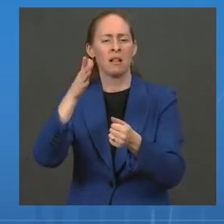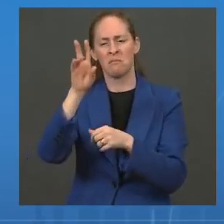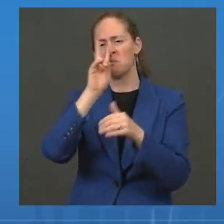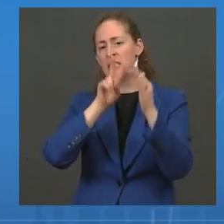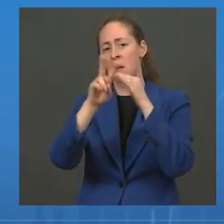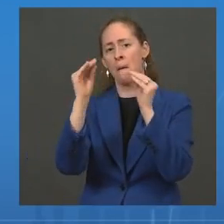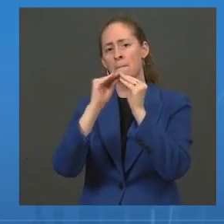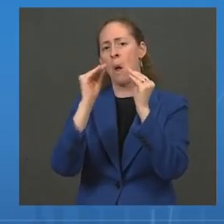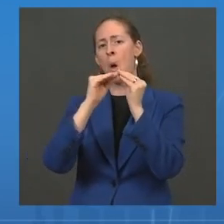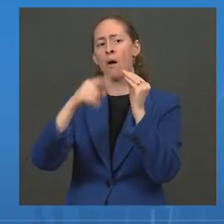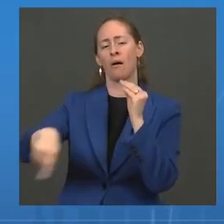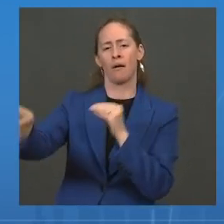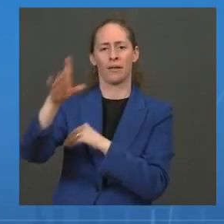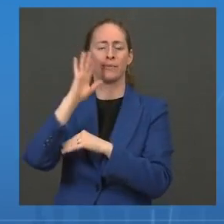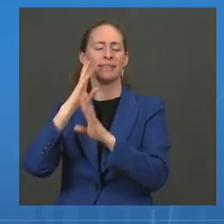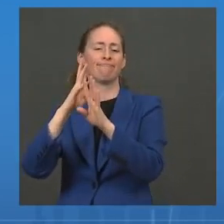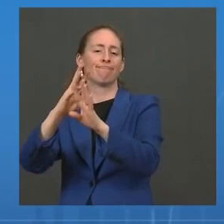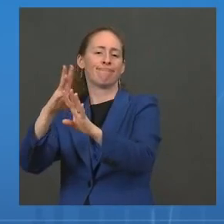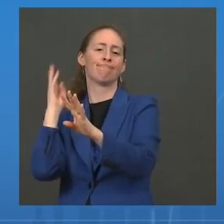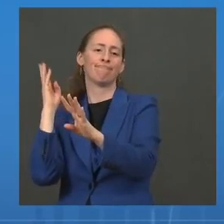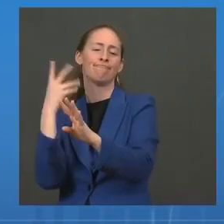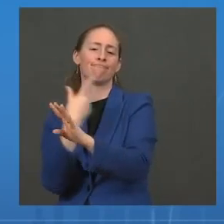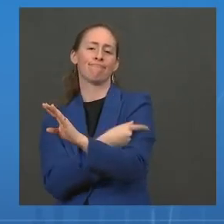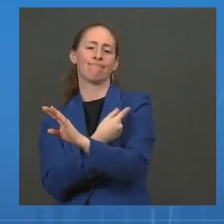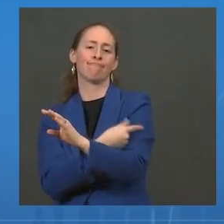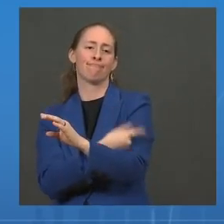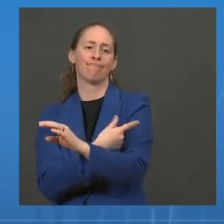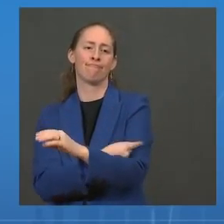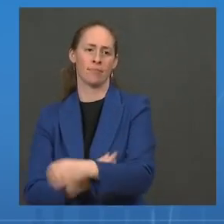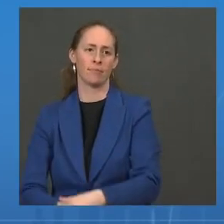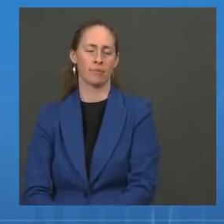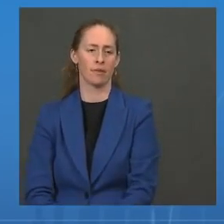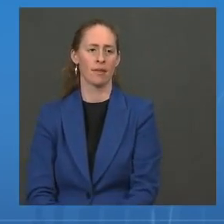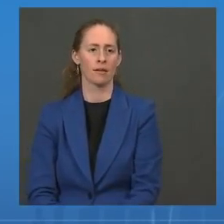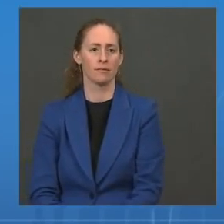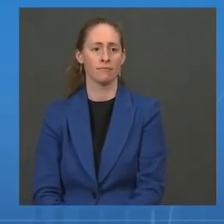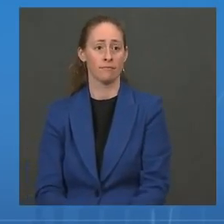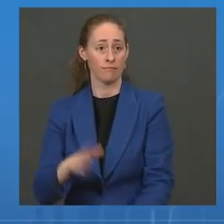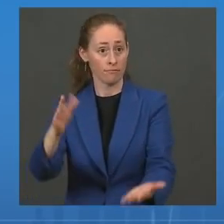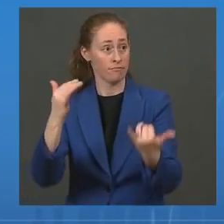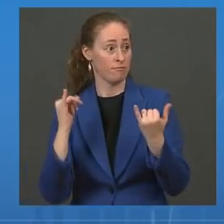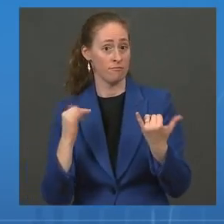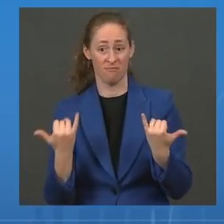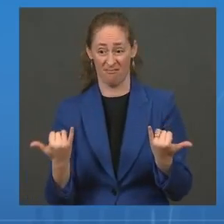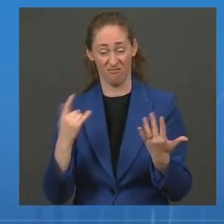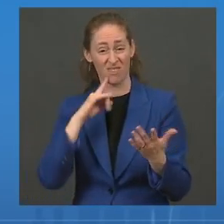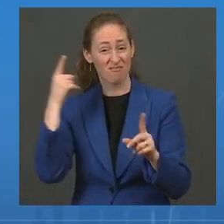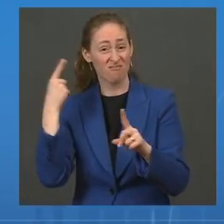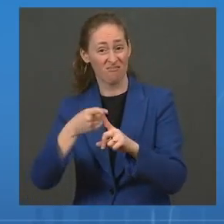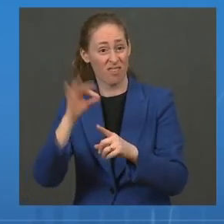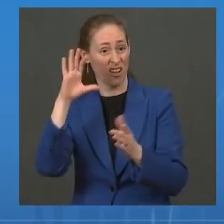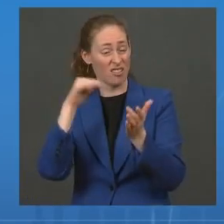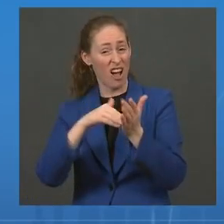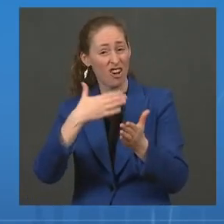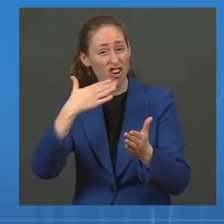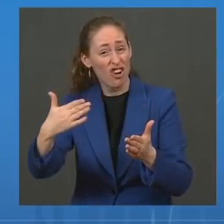across time. And 900,000 shots in arms by the end of the day is a good start. Next question, please.